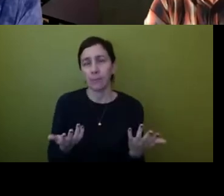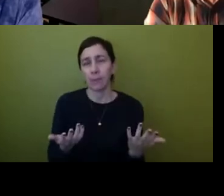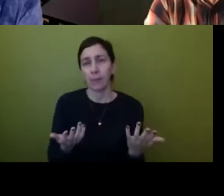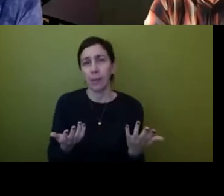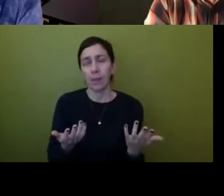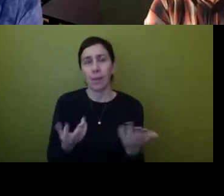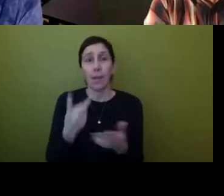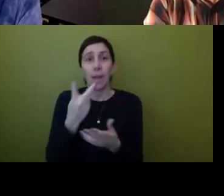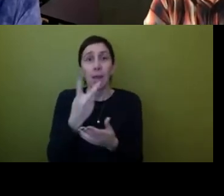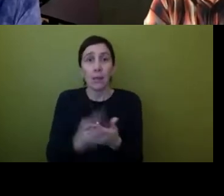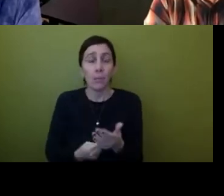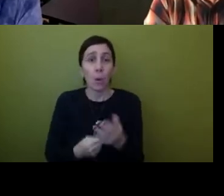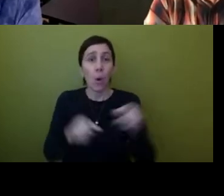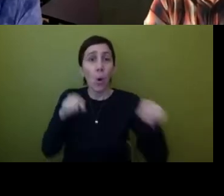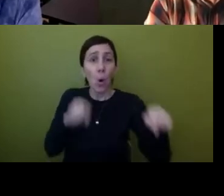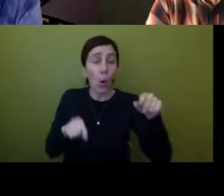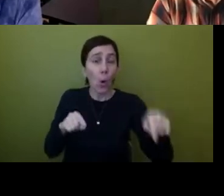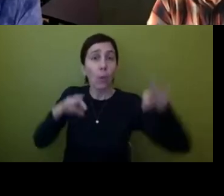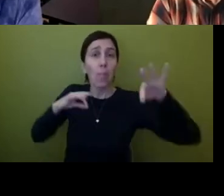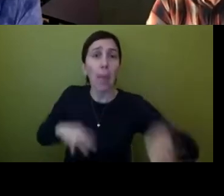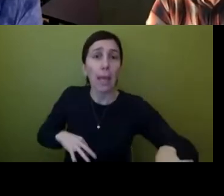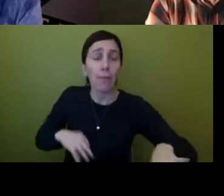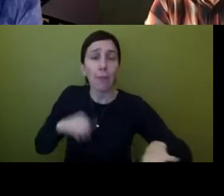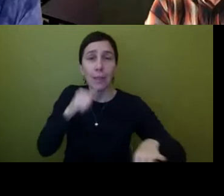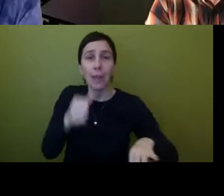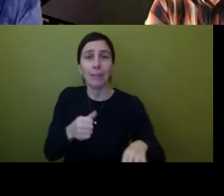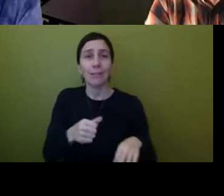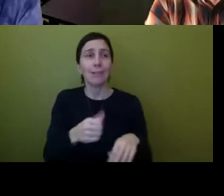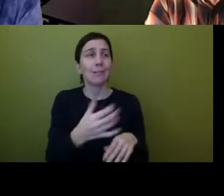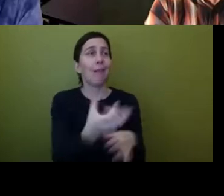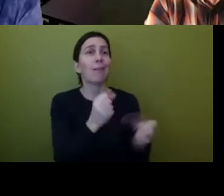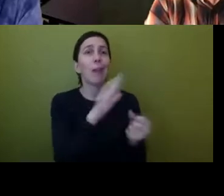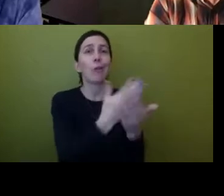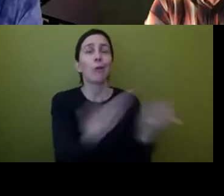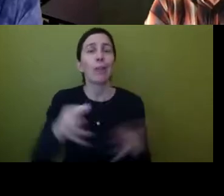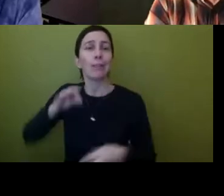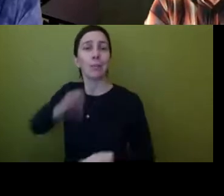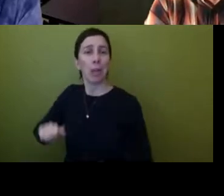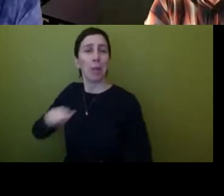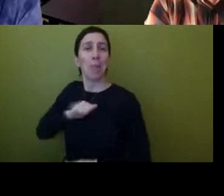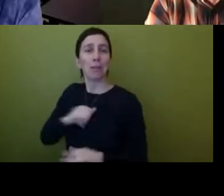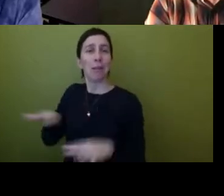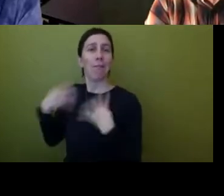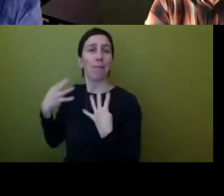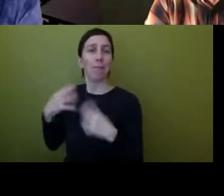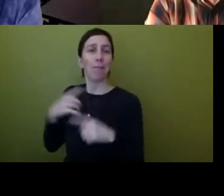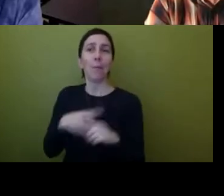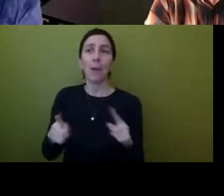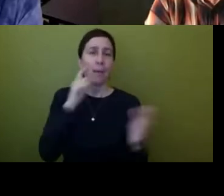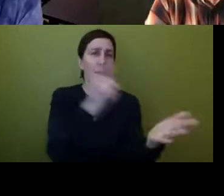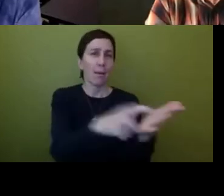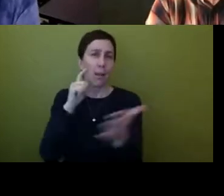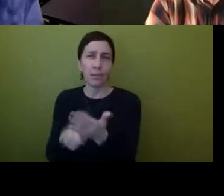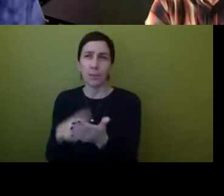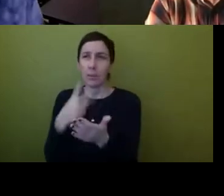both both sides that's not just sort of transactional but is transformational um and that's